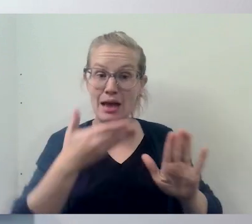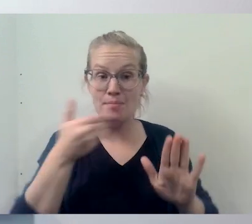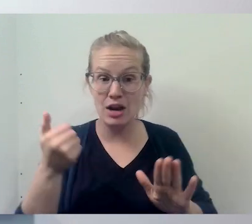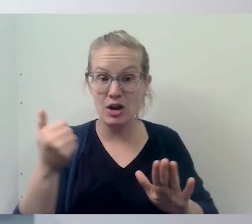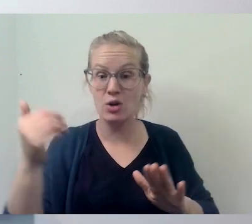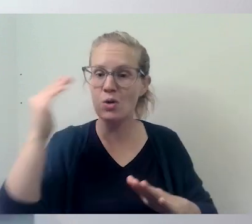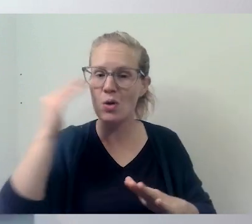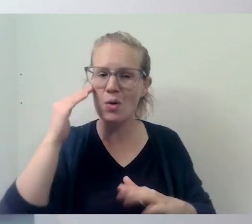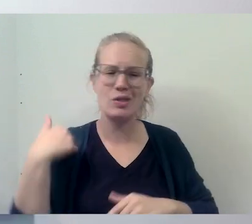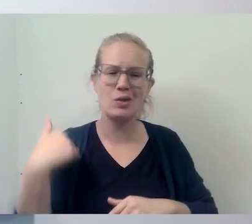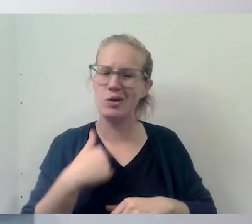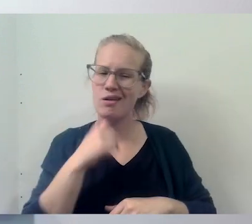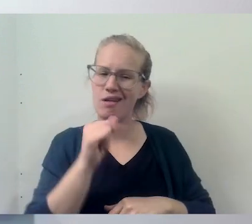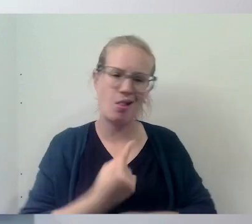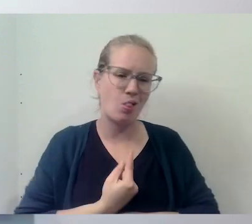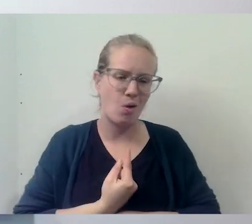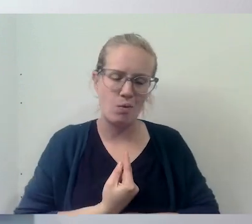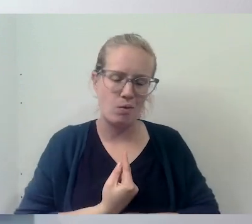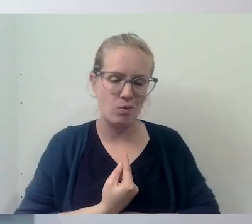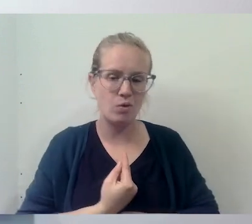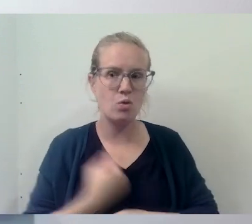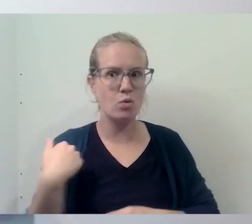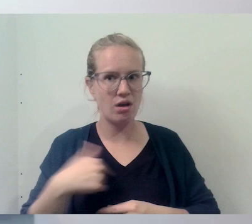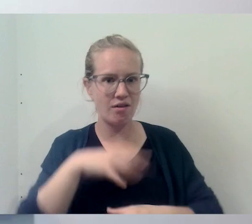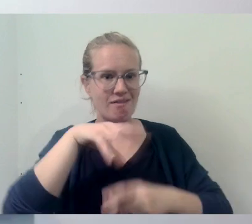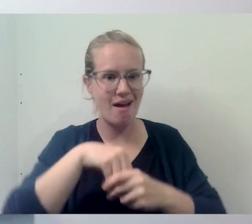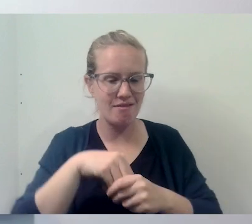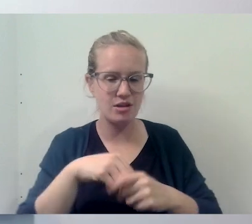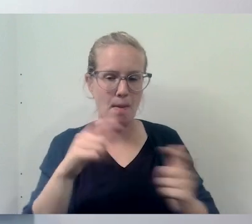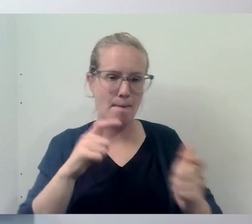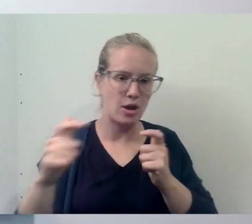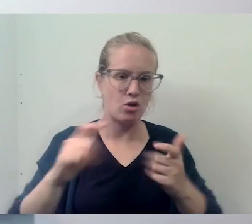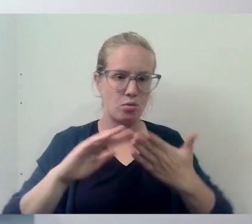that we are not alone. You know, we are a part of the community.